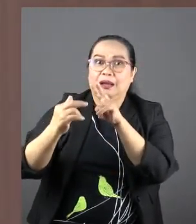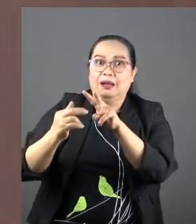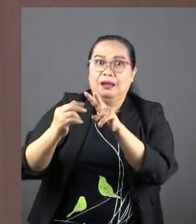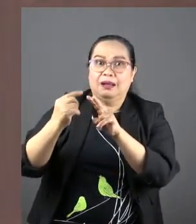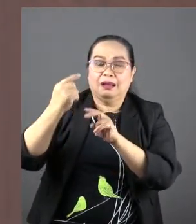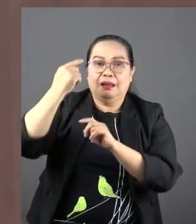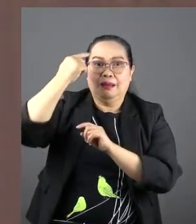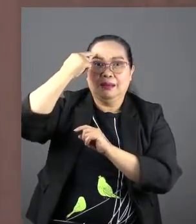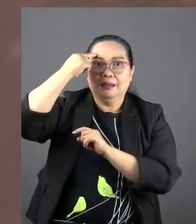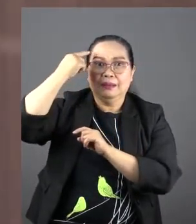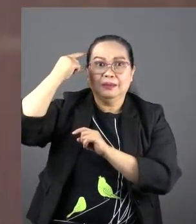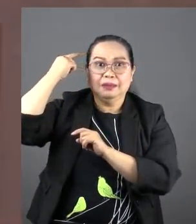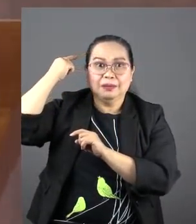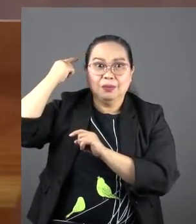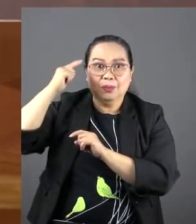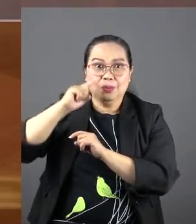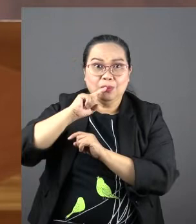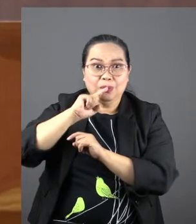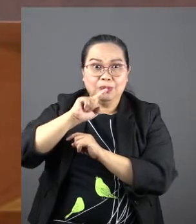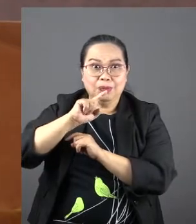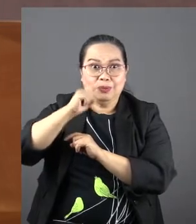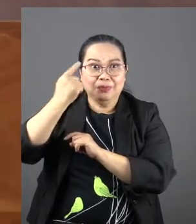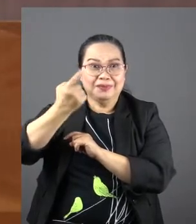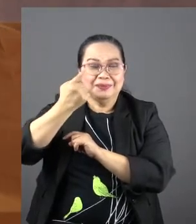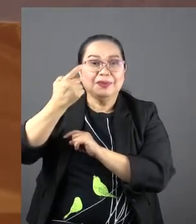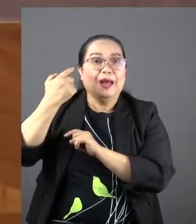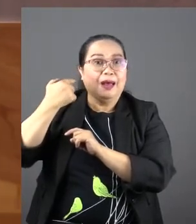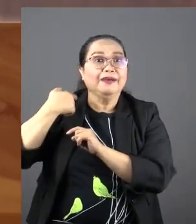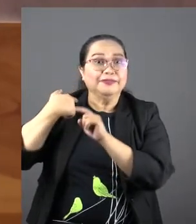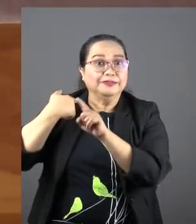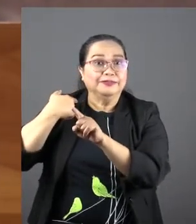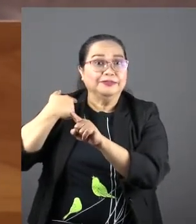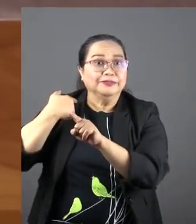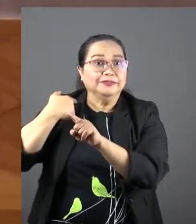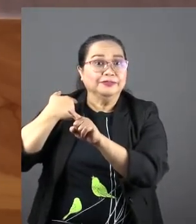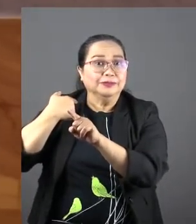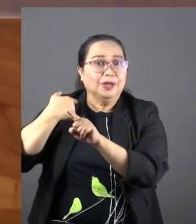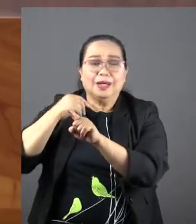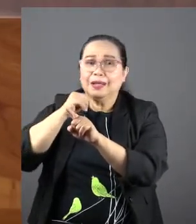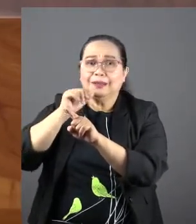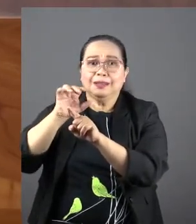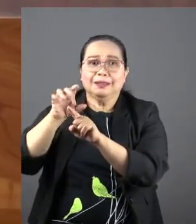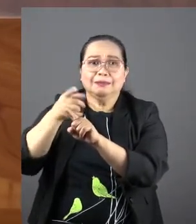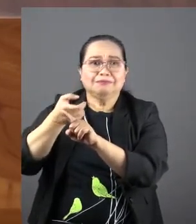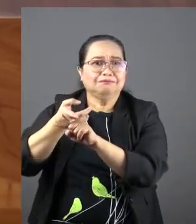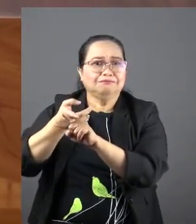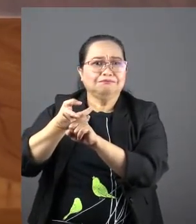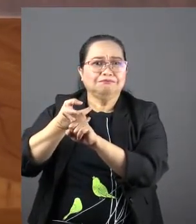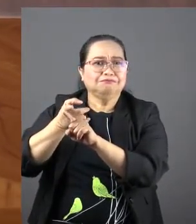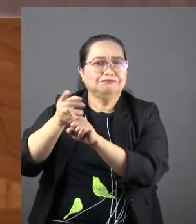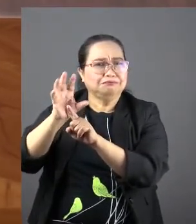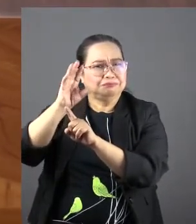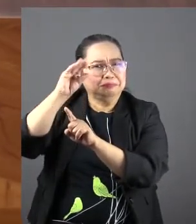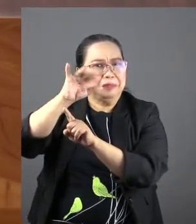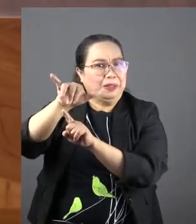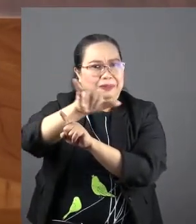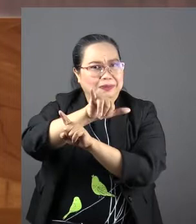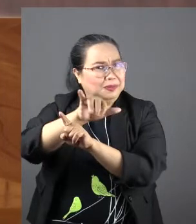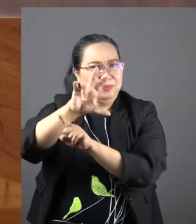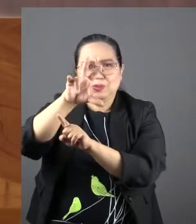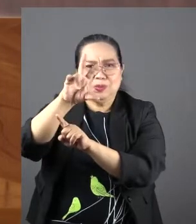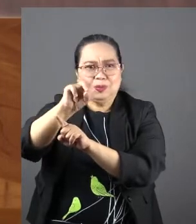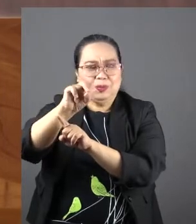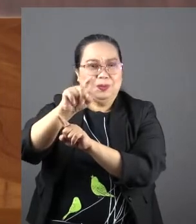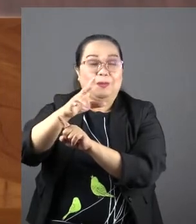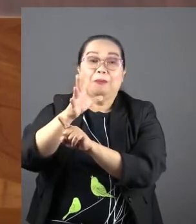back of your mind, it is always there. This is no ordinary boy. And I just happened to